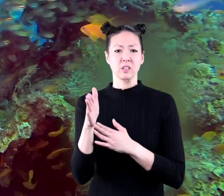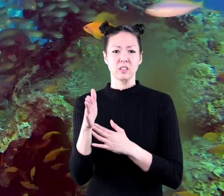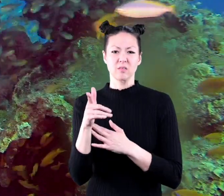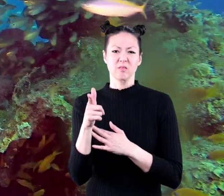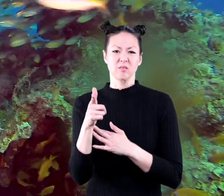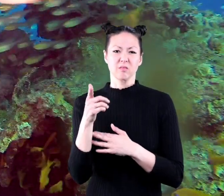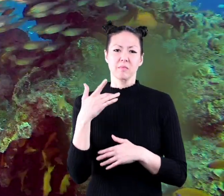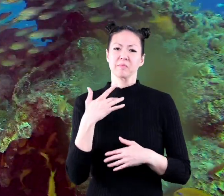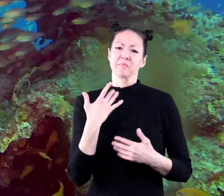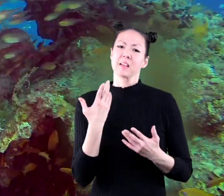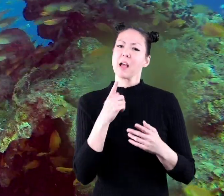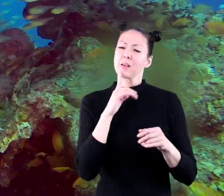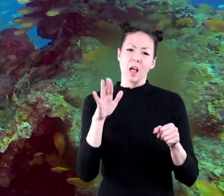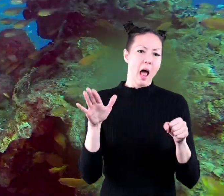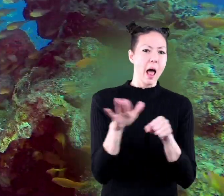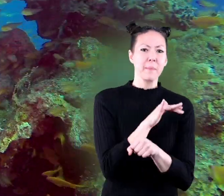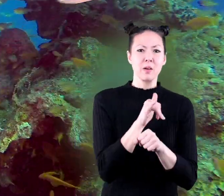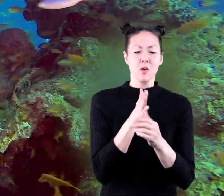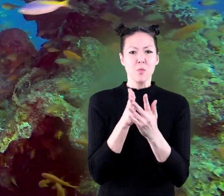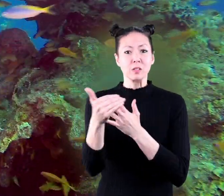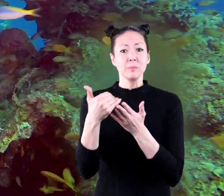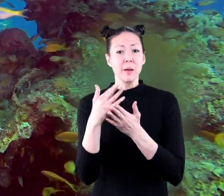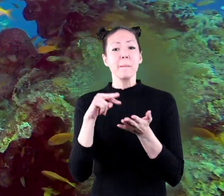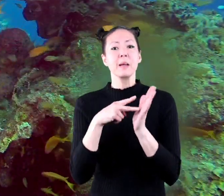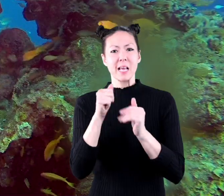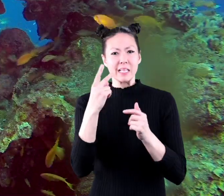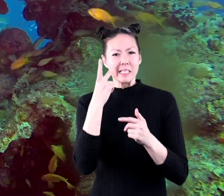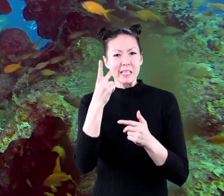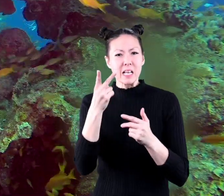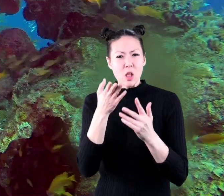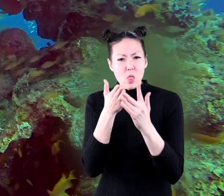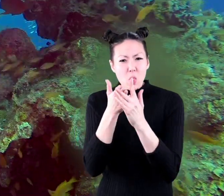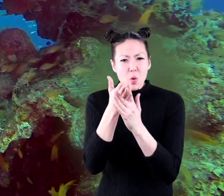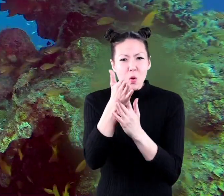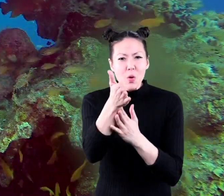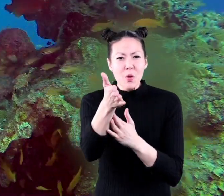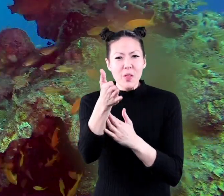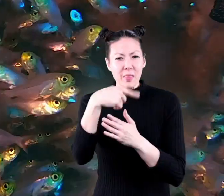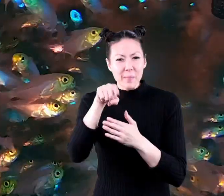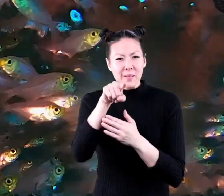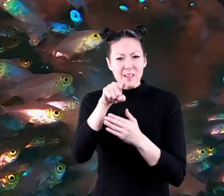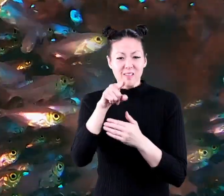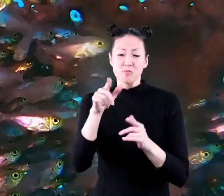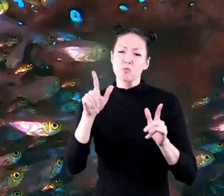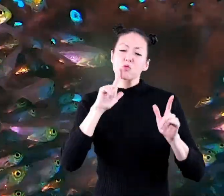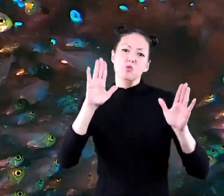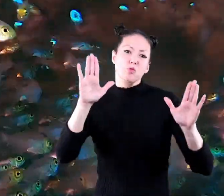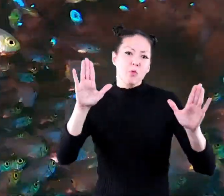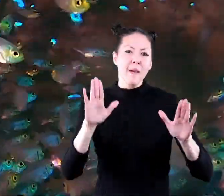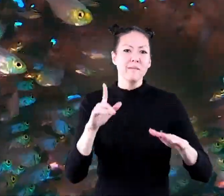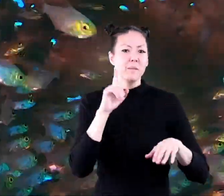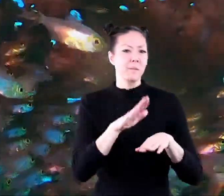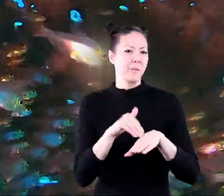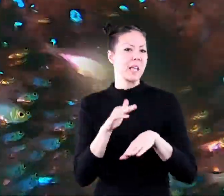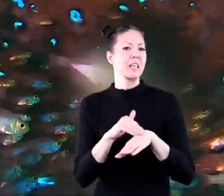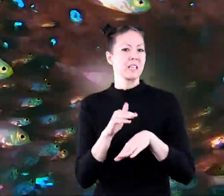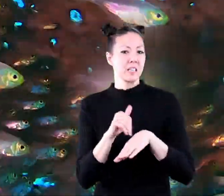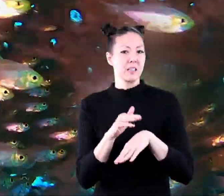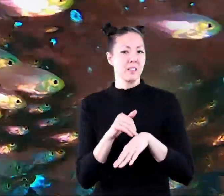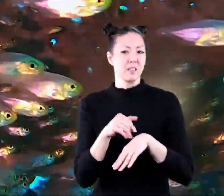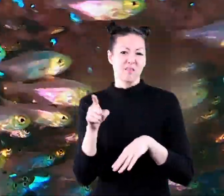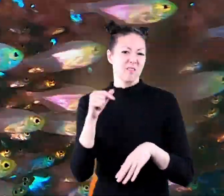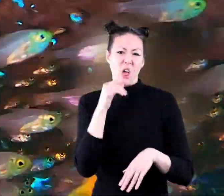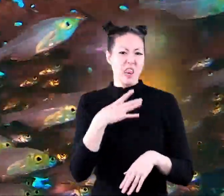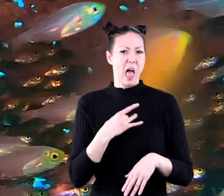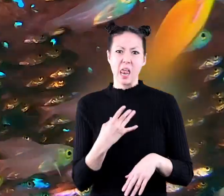are completely transparent which means you can see all the way through them they are great as pets but